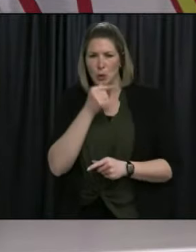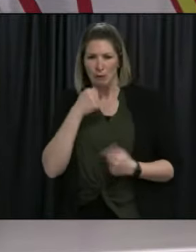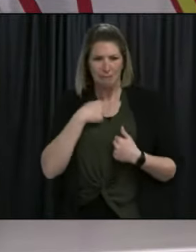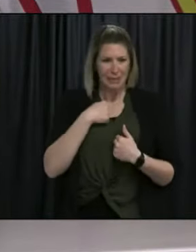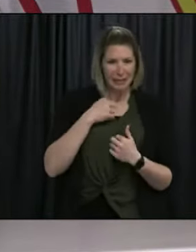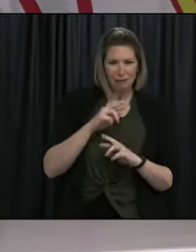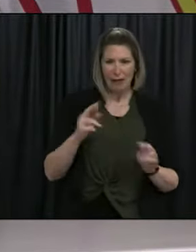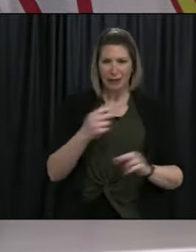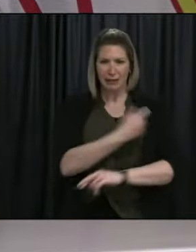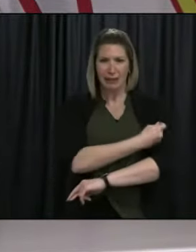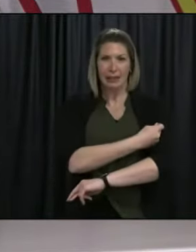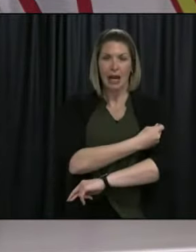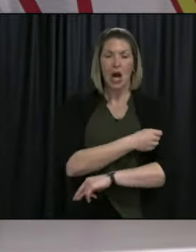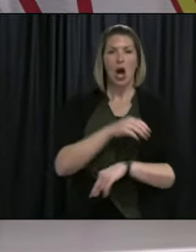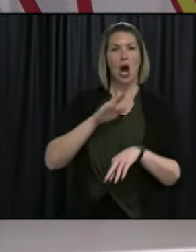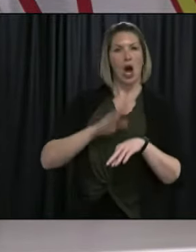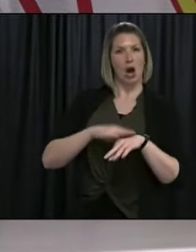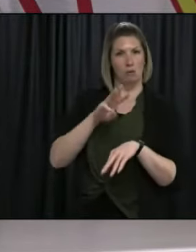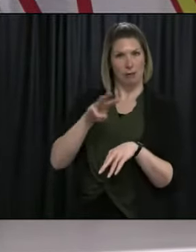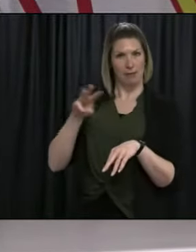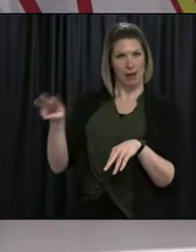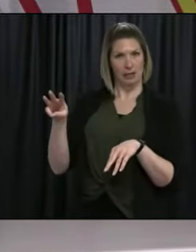gov.nl.ca.